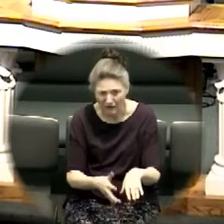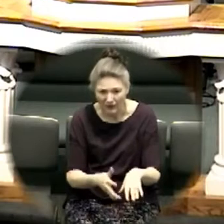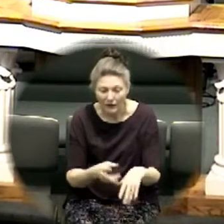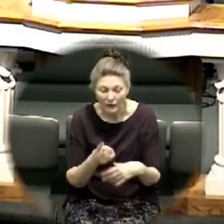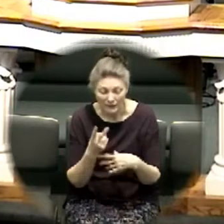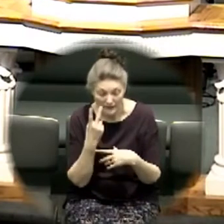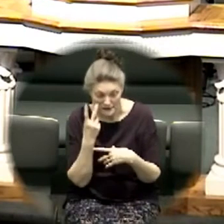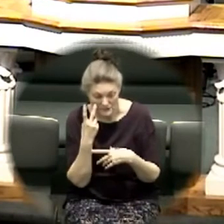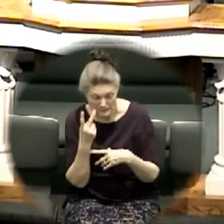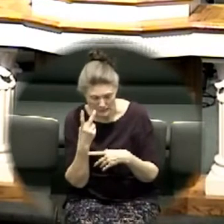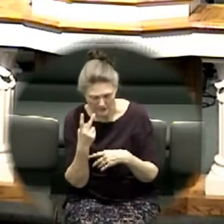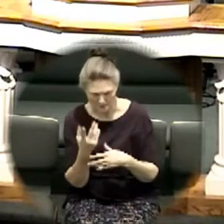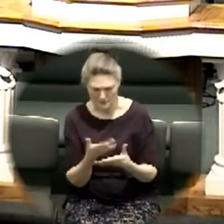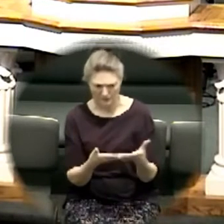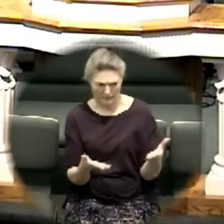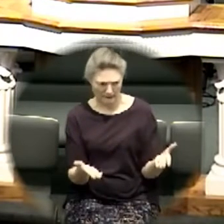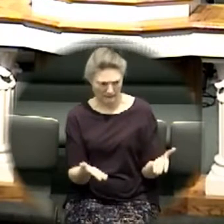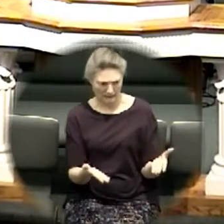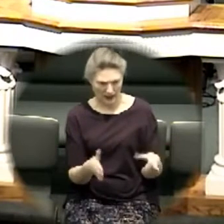a creature